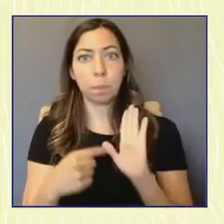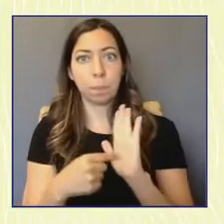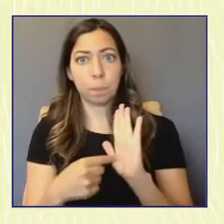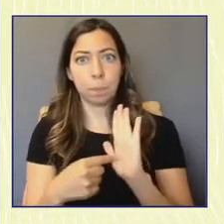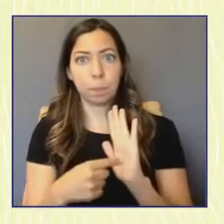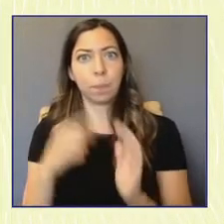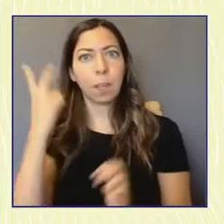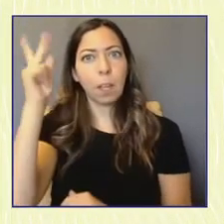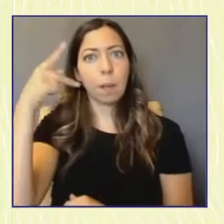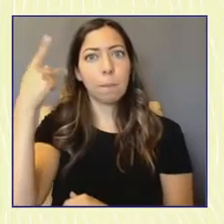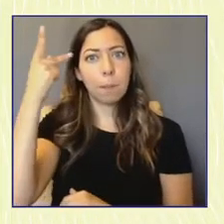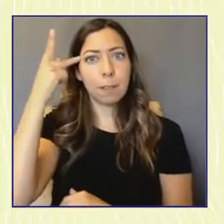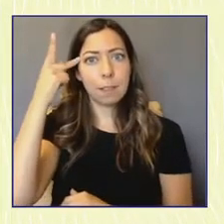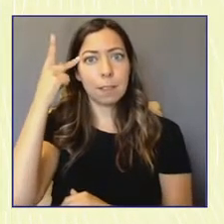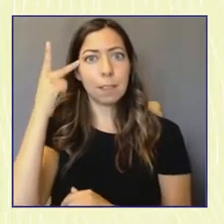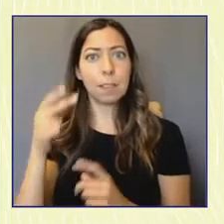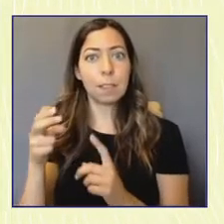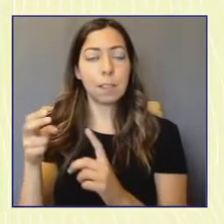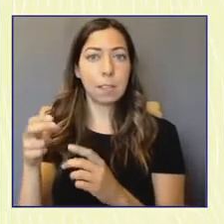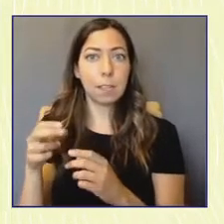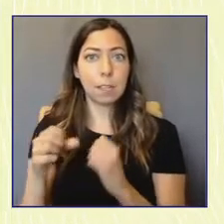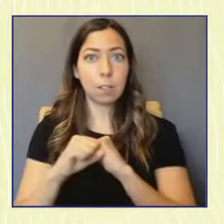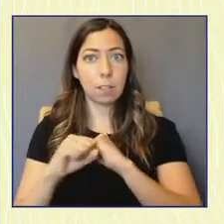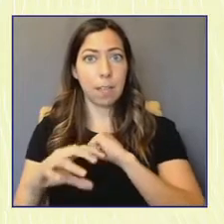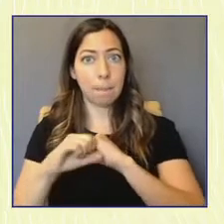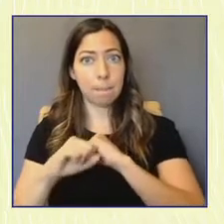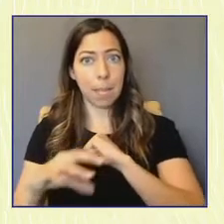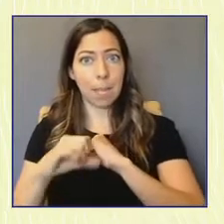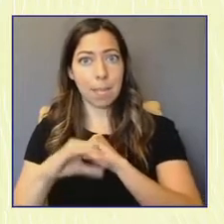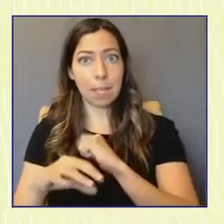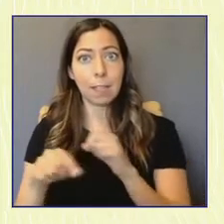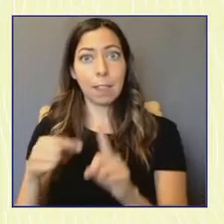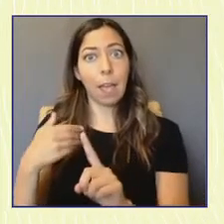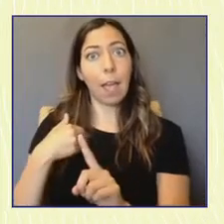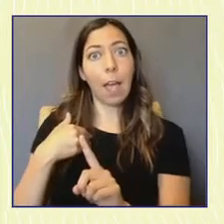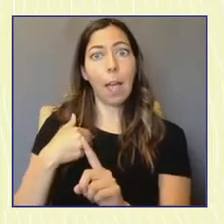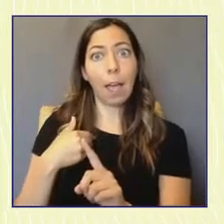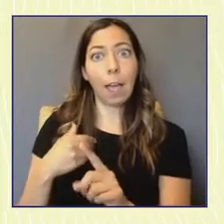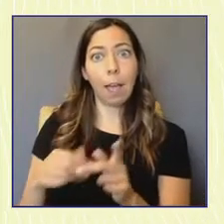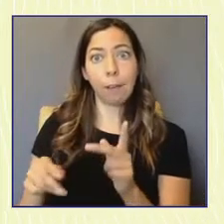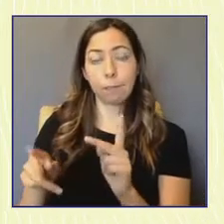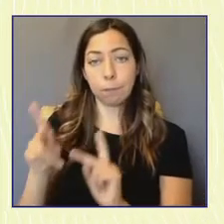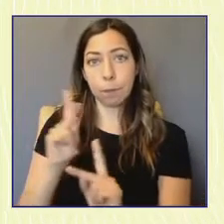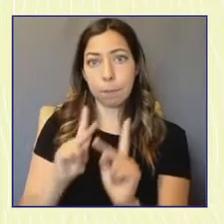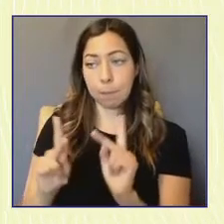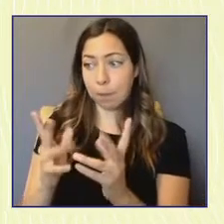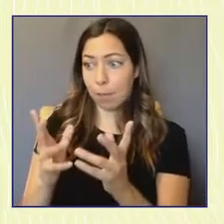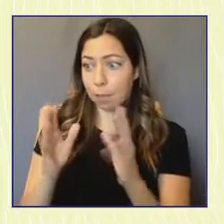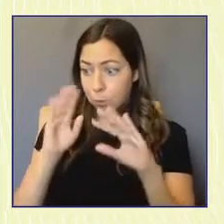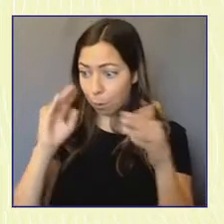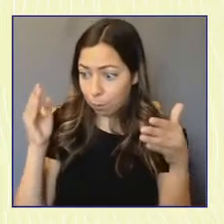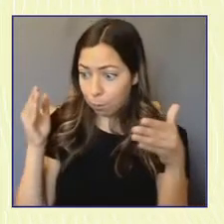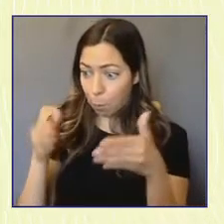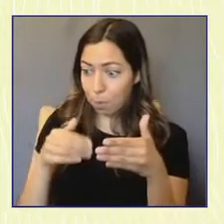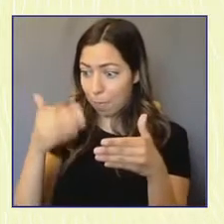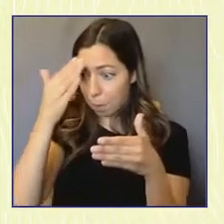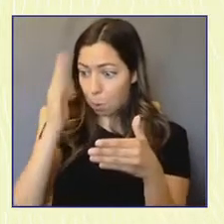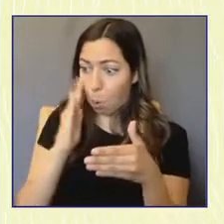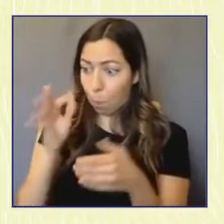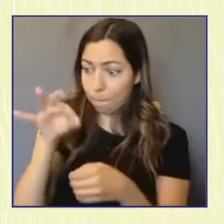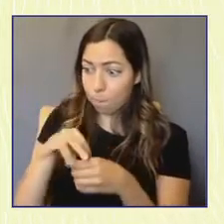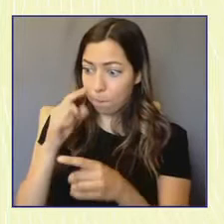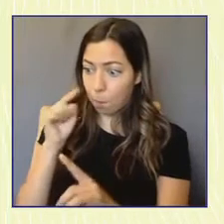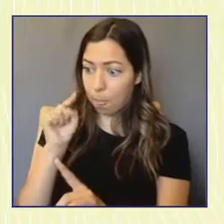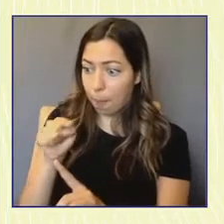campaigns that focus on voters who are already on their rolls are focusing on voters that are likely voters may be